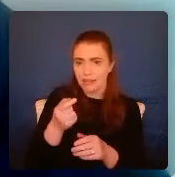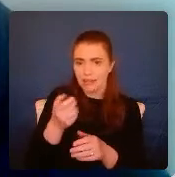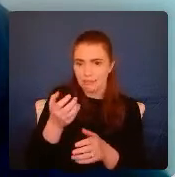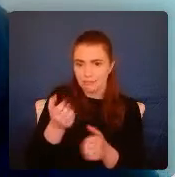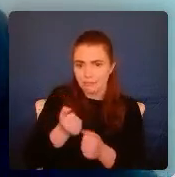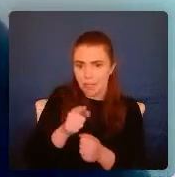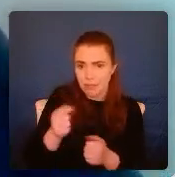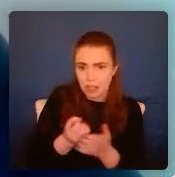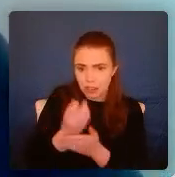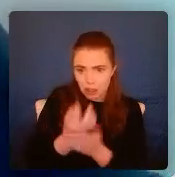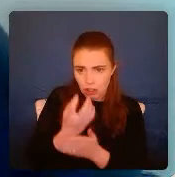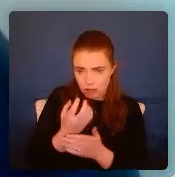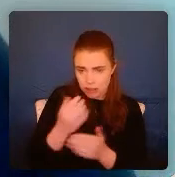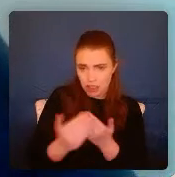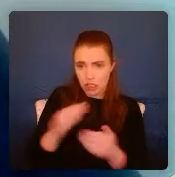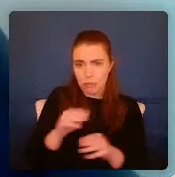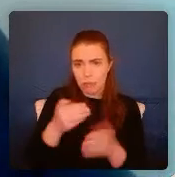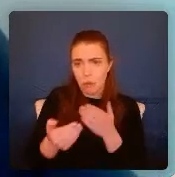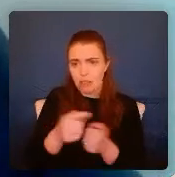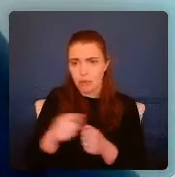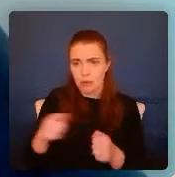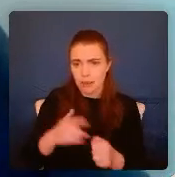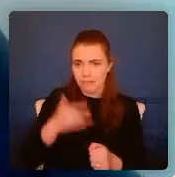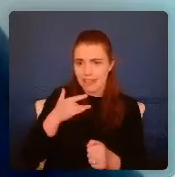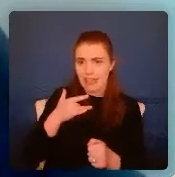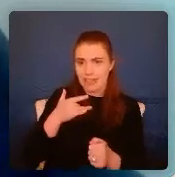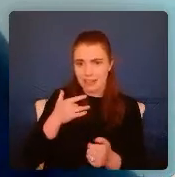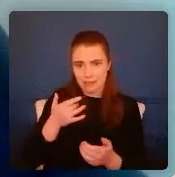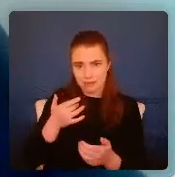then what would it be like for them not to